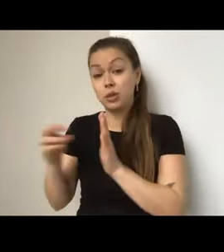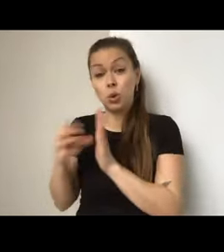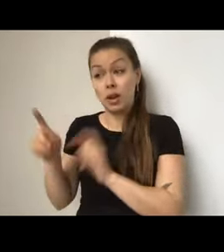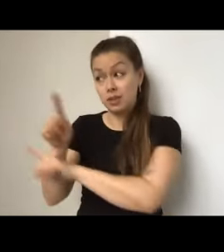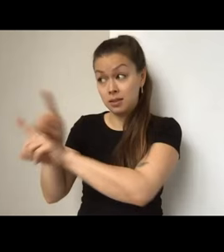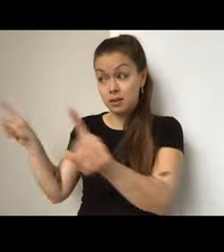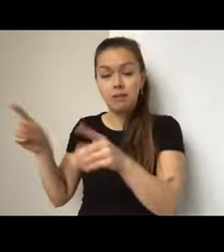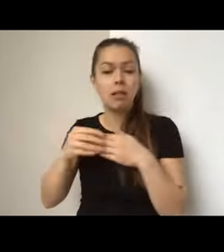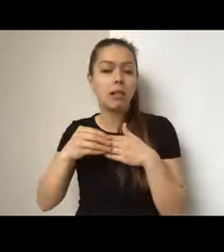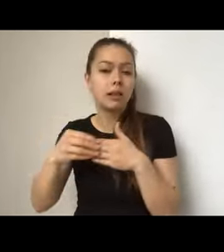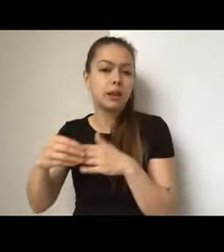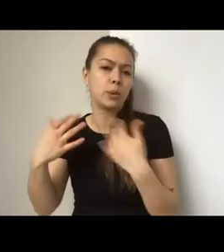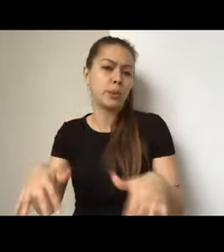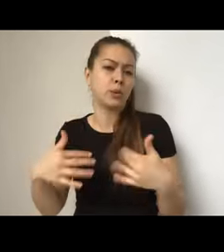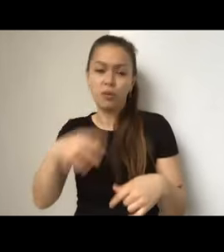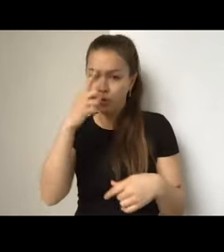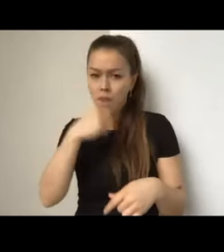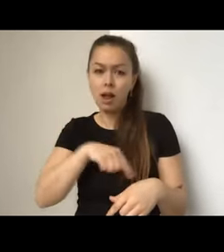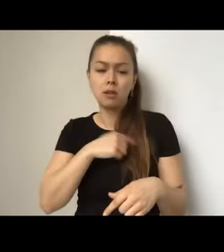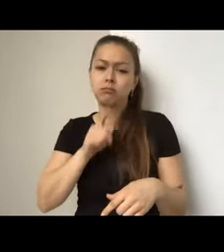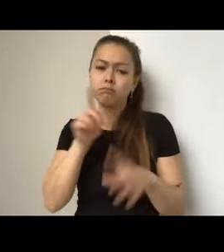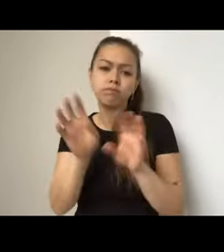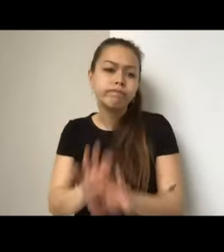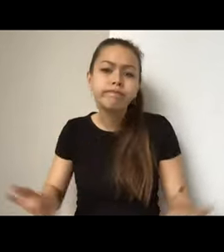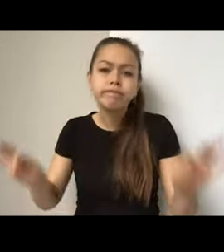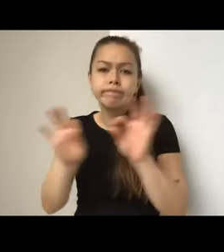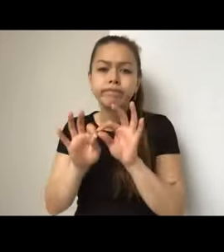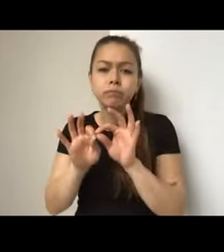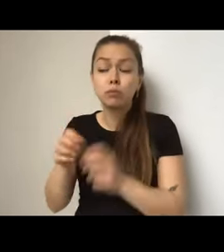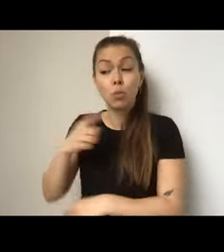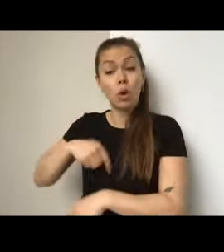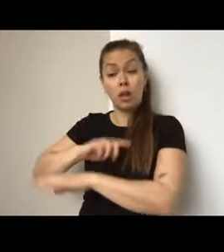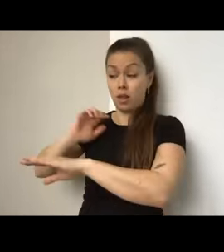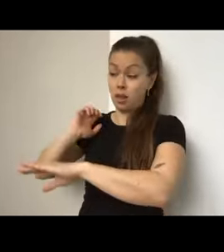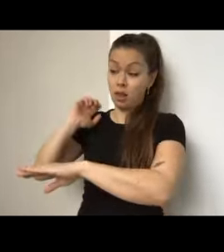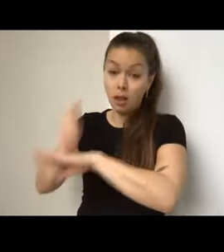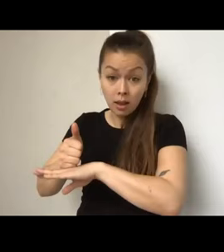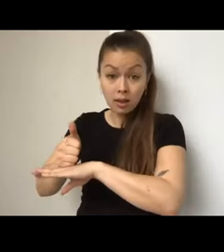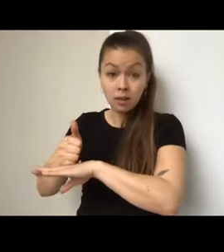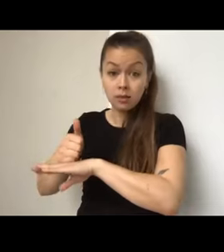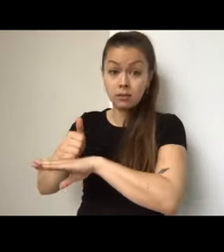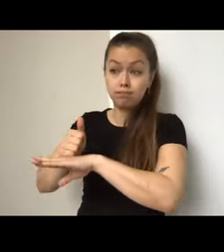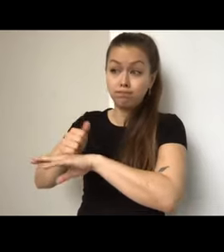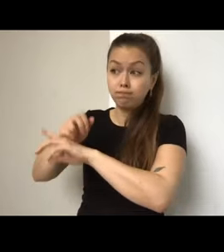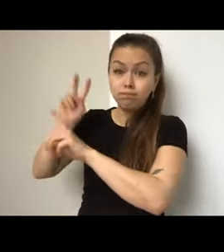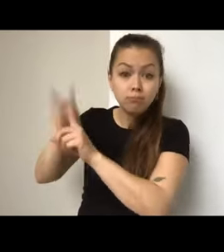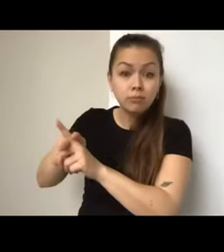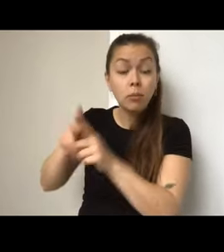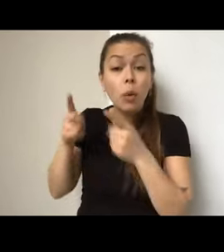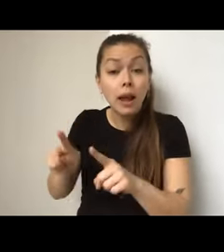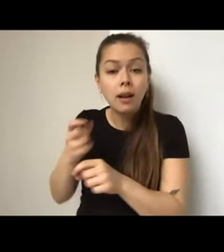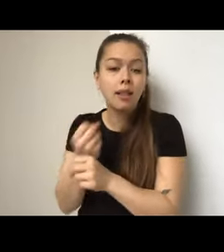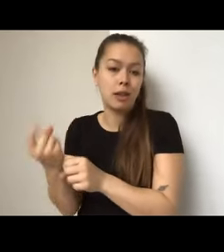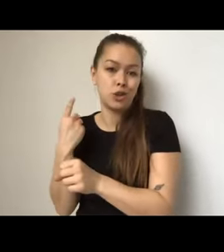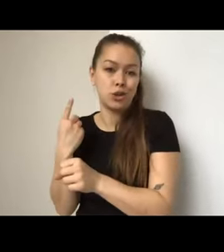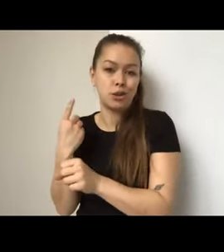Uh, well, the, the year that we were implementing was last year and we had a massive, um, increase in terms of our programming. We had two